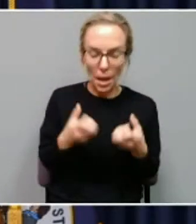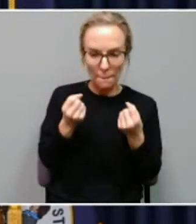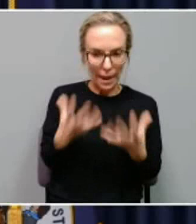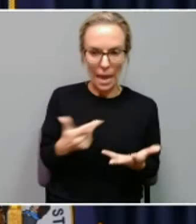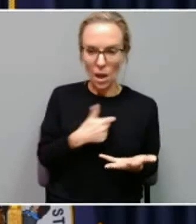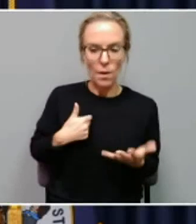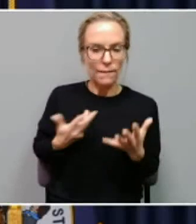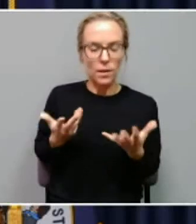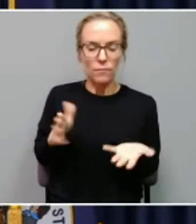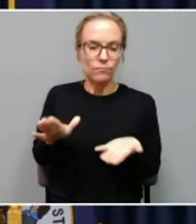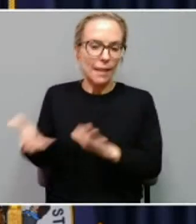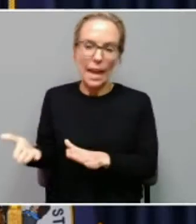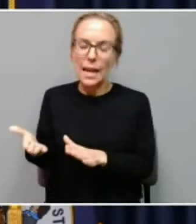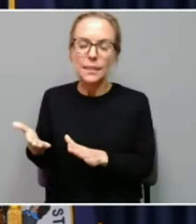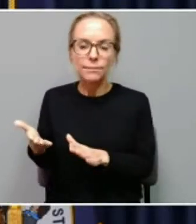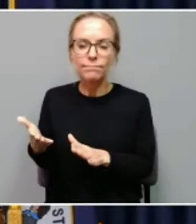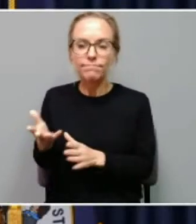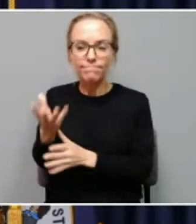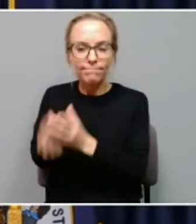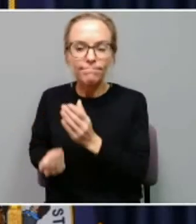some as well in the earlier ages.